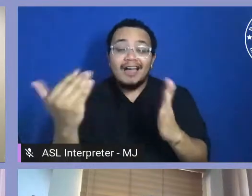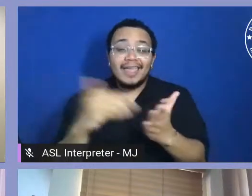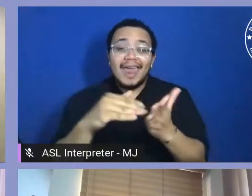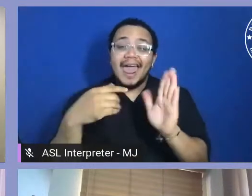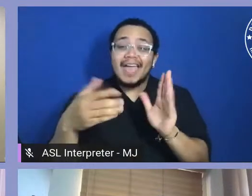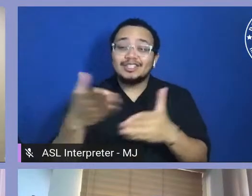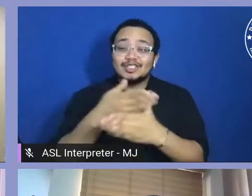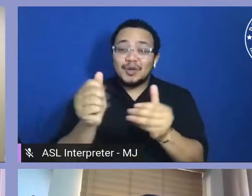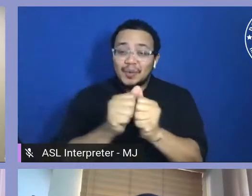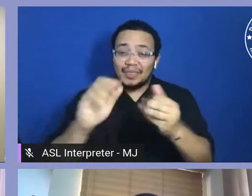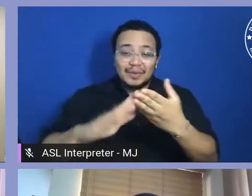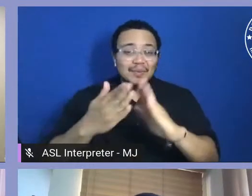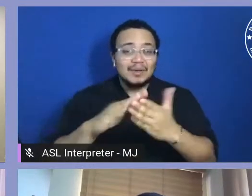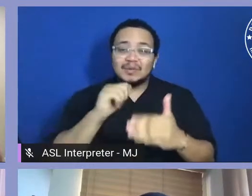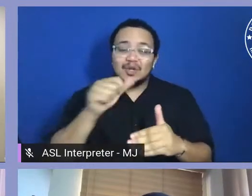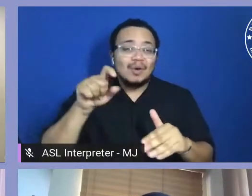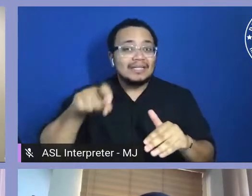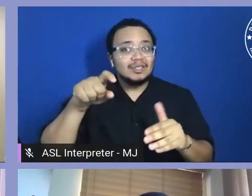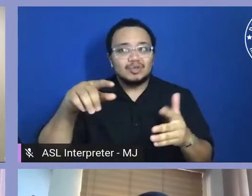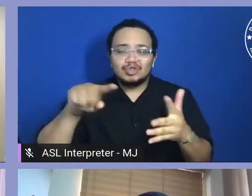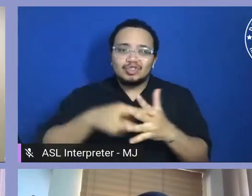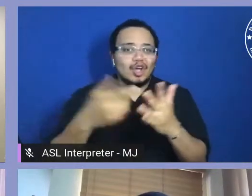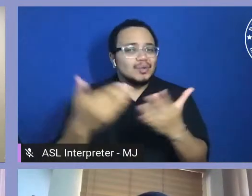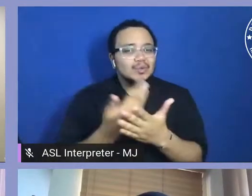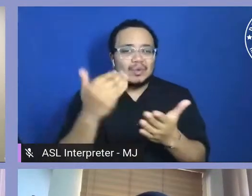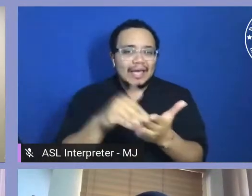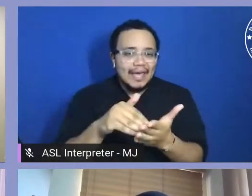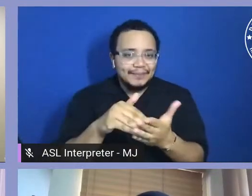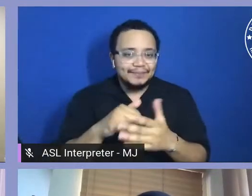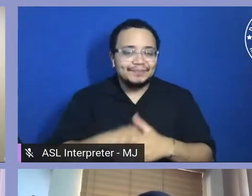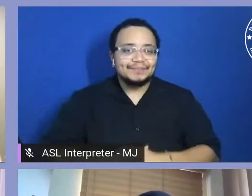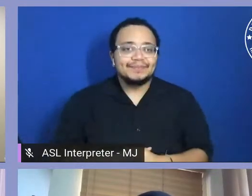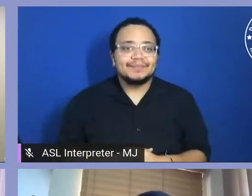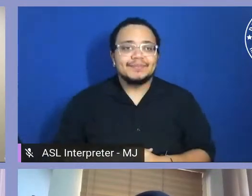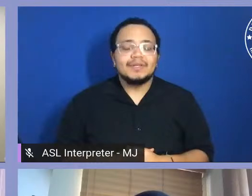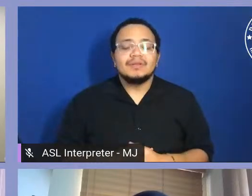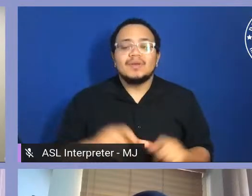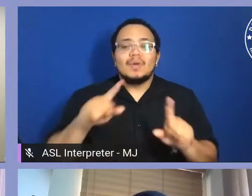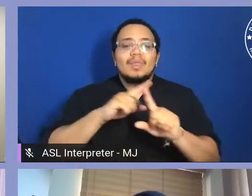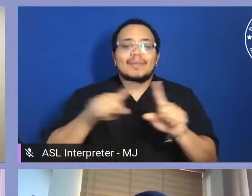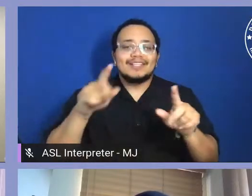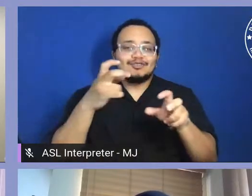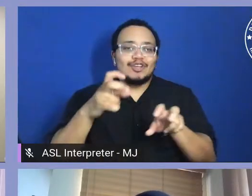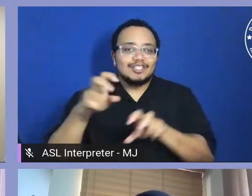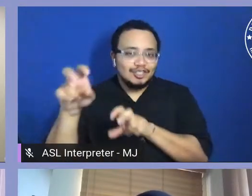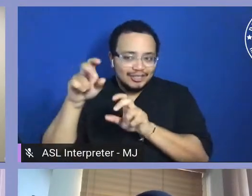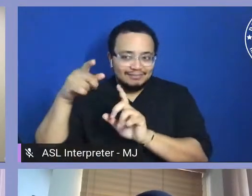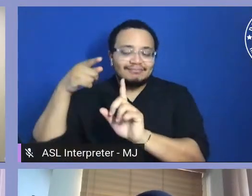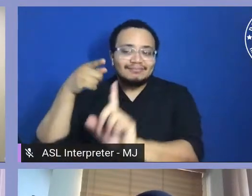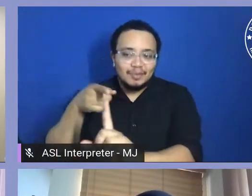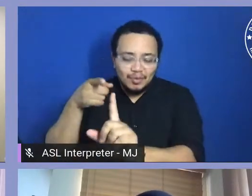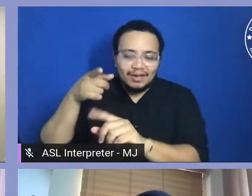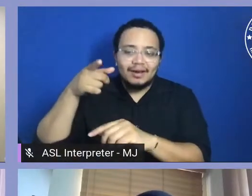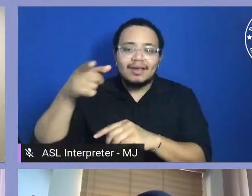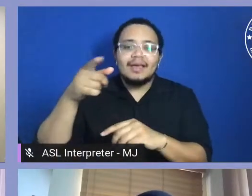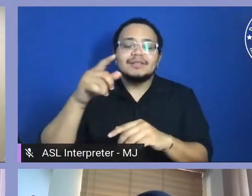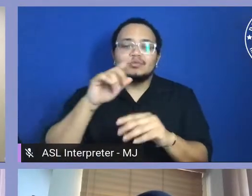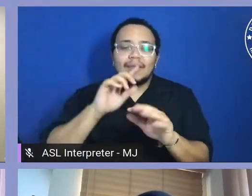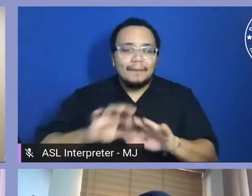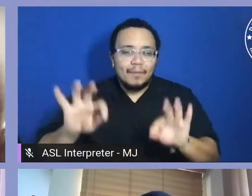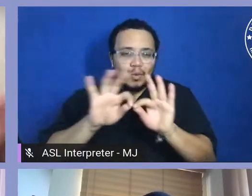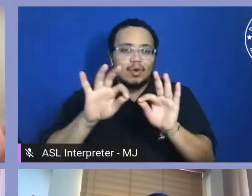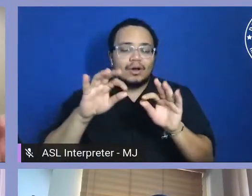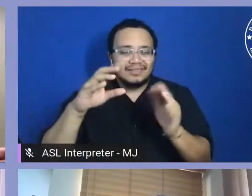And so, I mean, clear best segue I could ever make in my life, just this idea of how important documentation